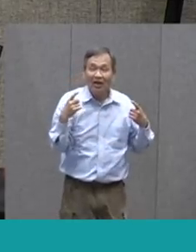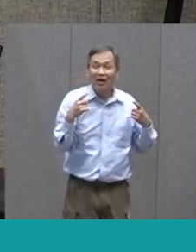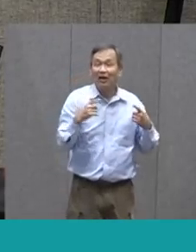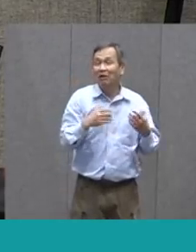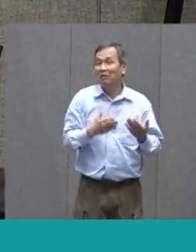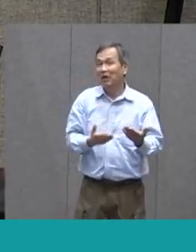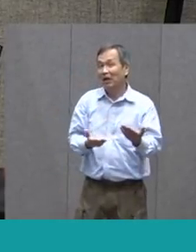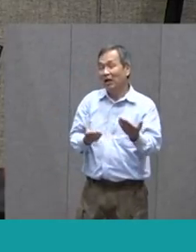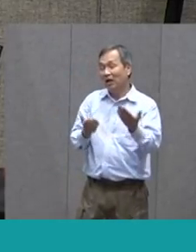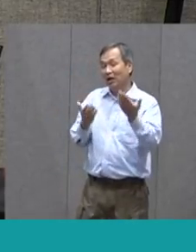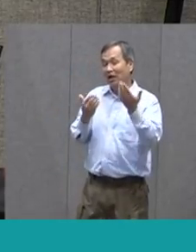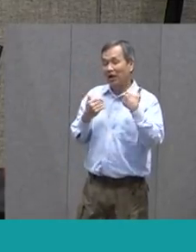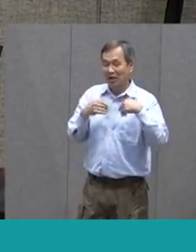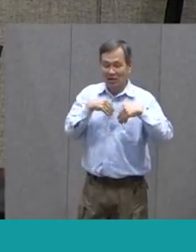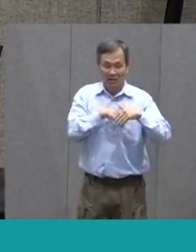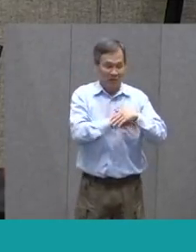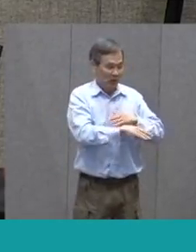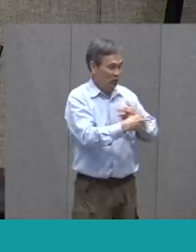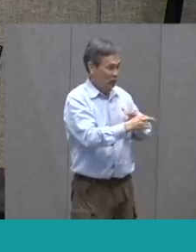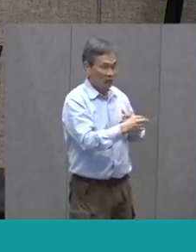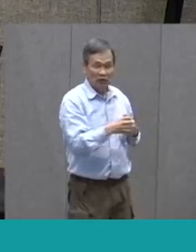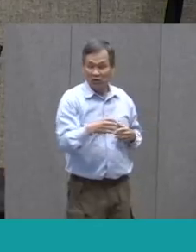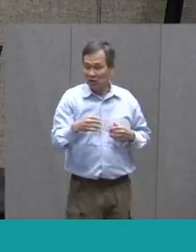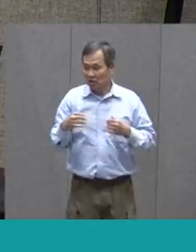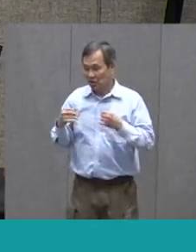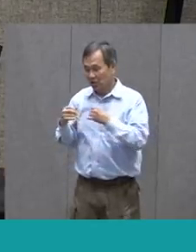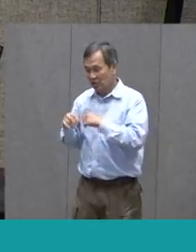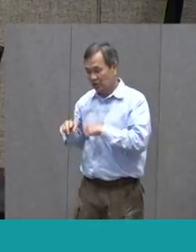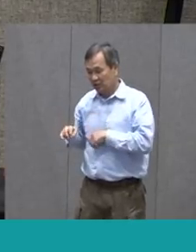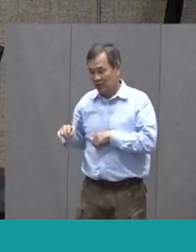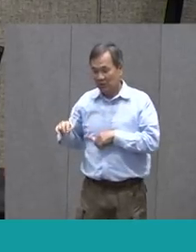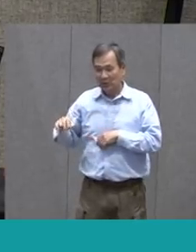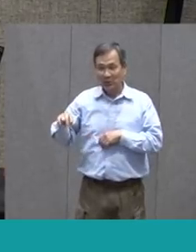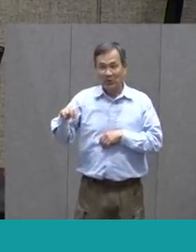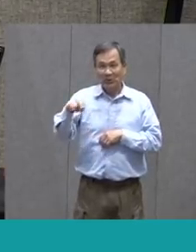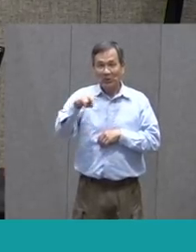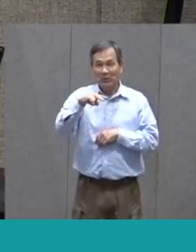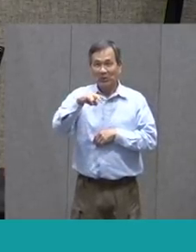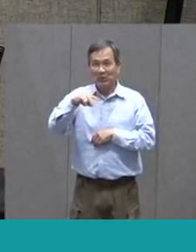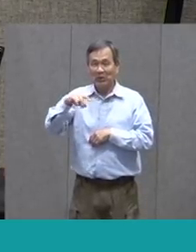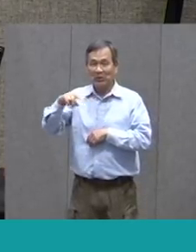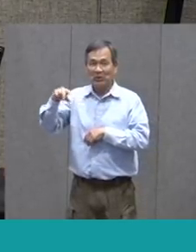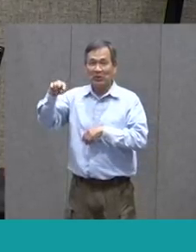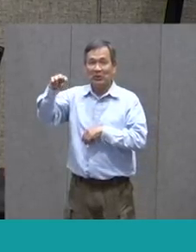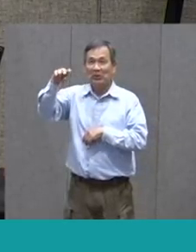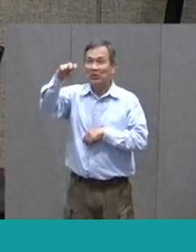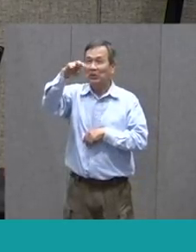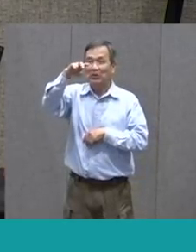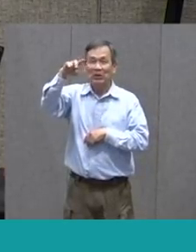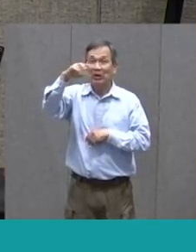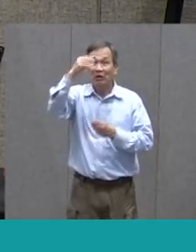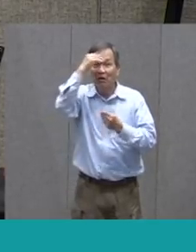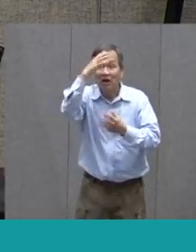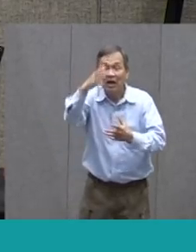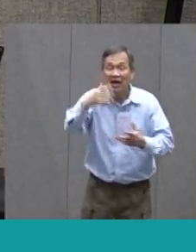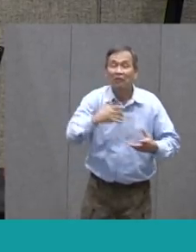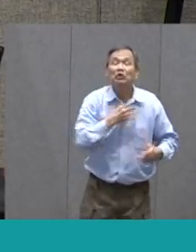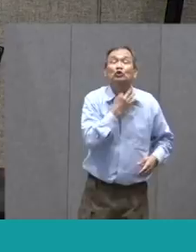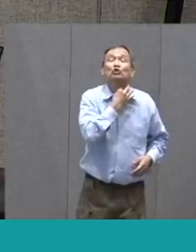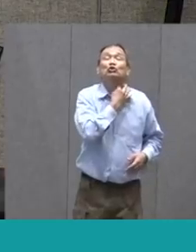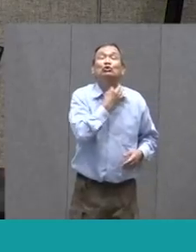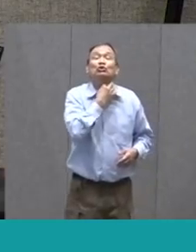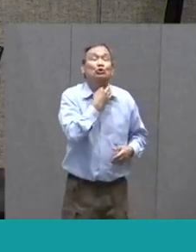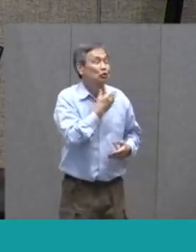my parlor is up these winding stairs. And I have many curious things